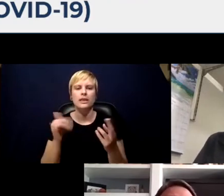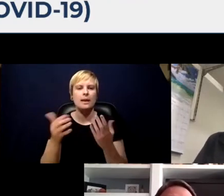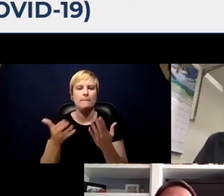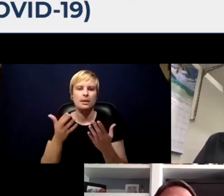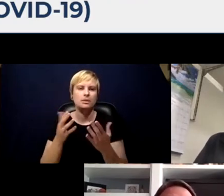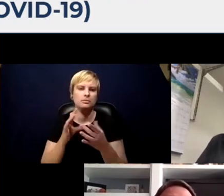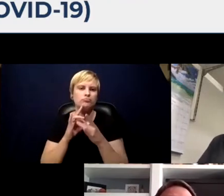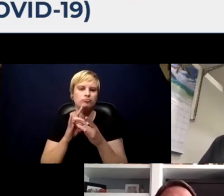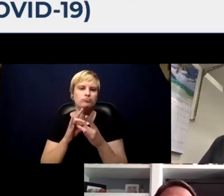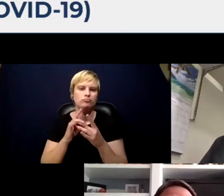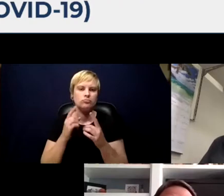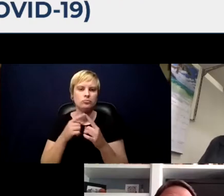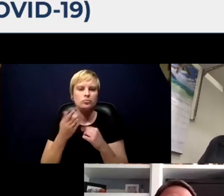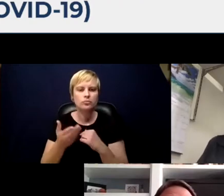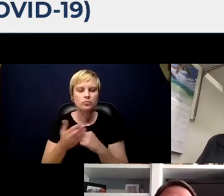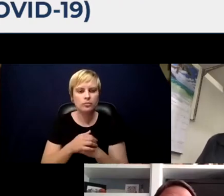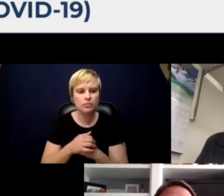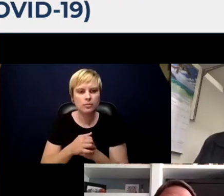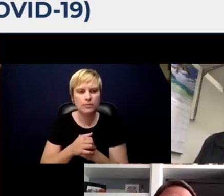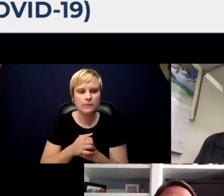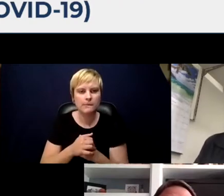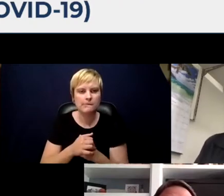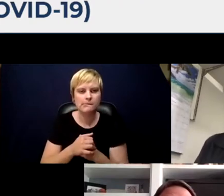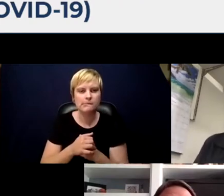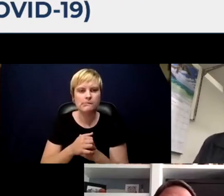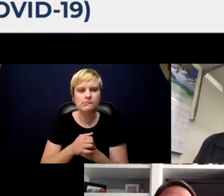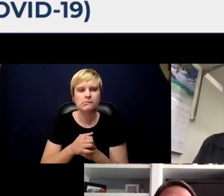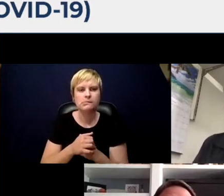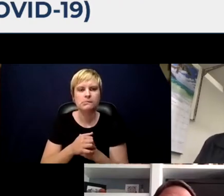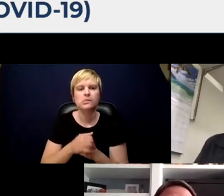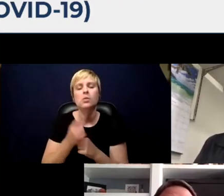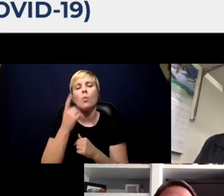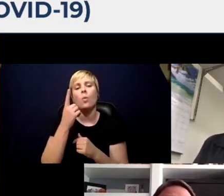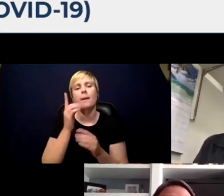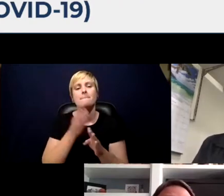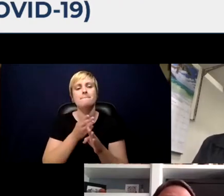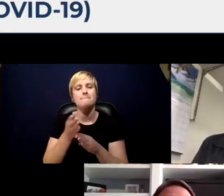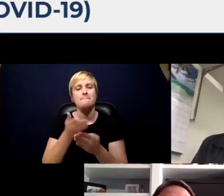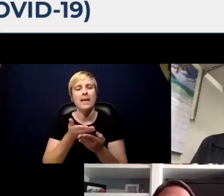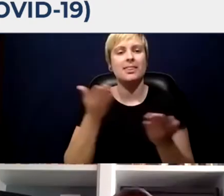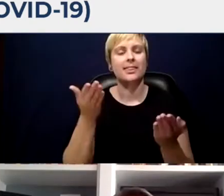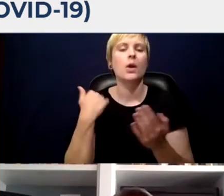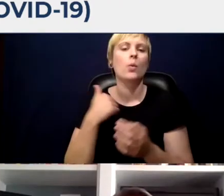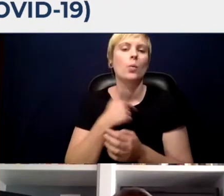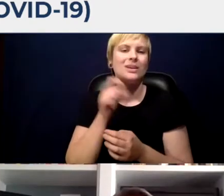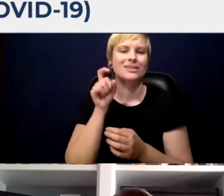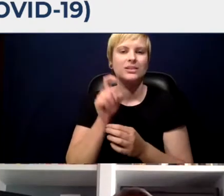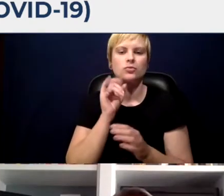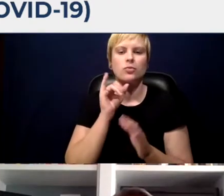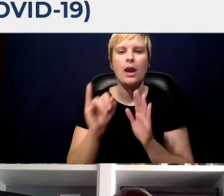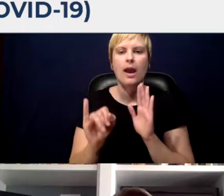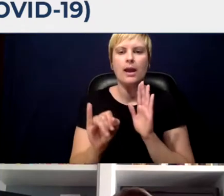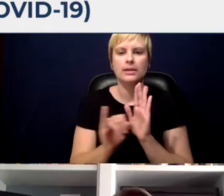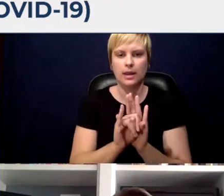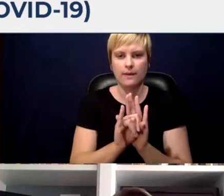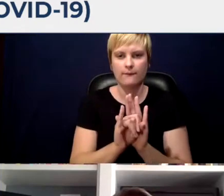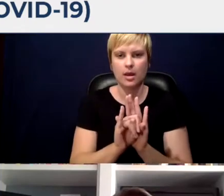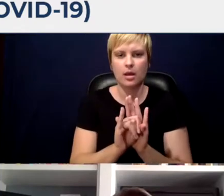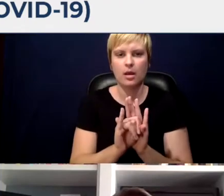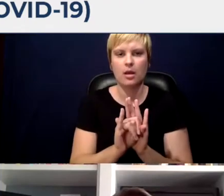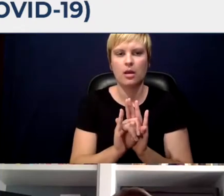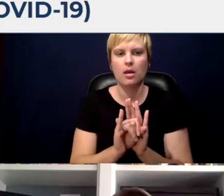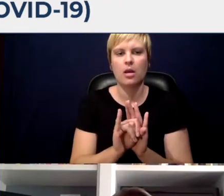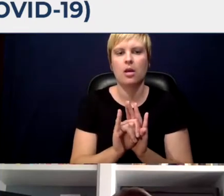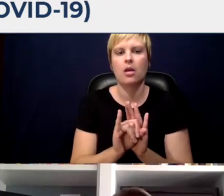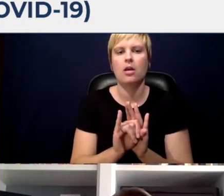that. um, one of the main things is that we need to identify ourselves, uh,